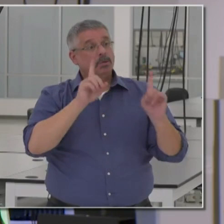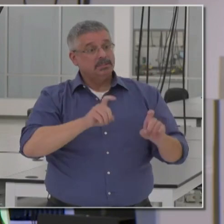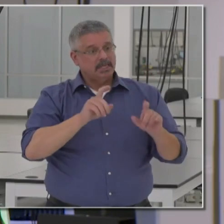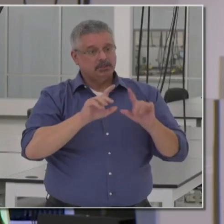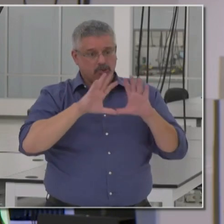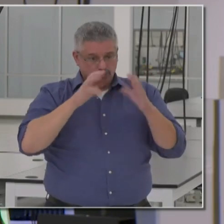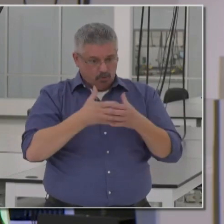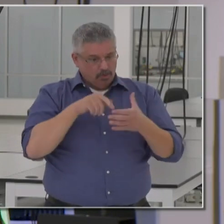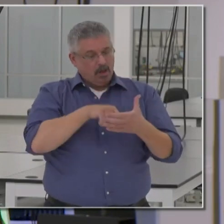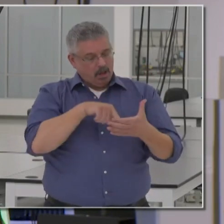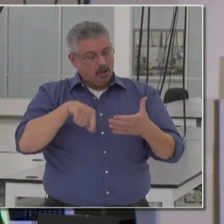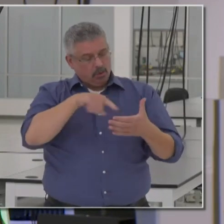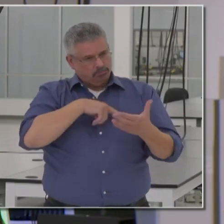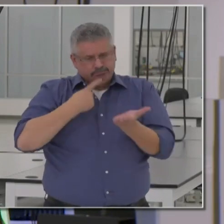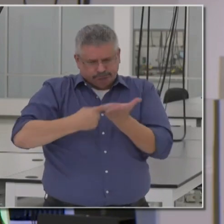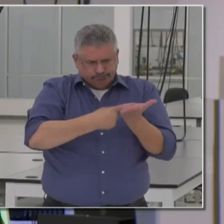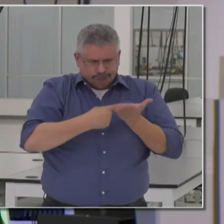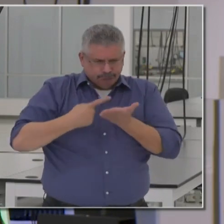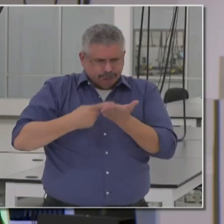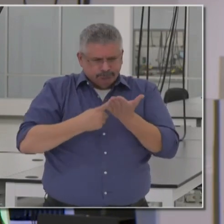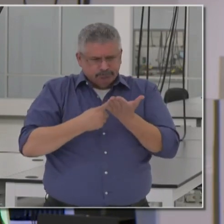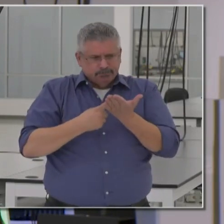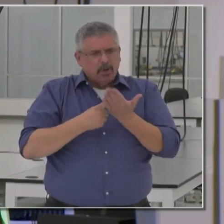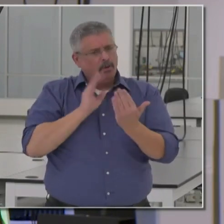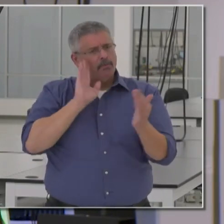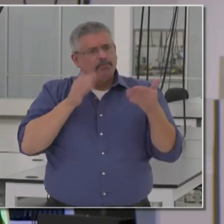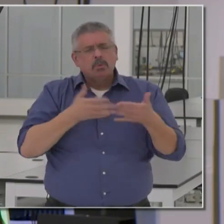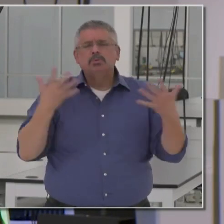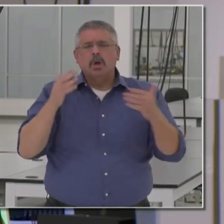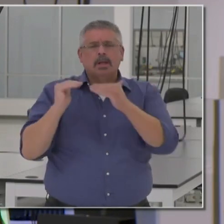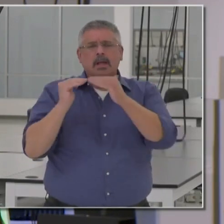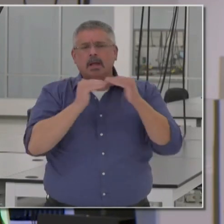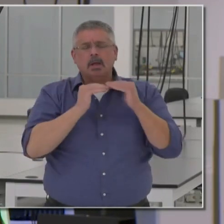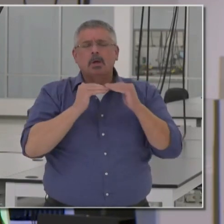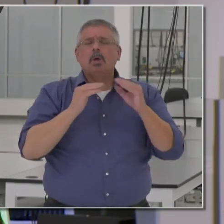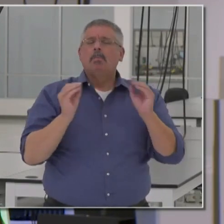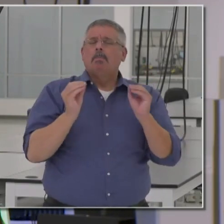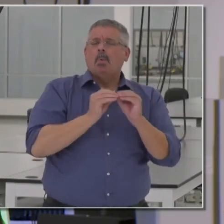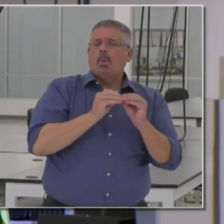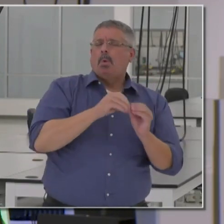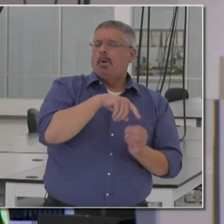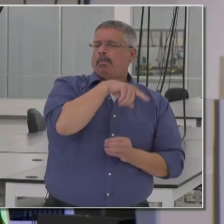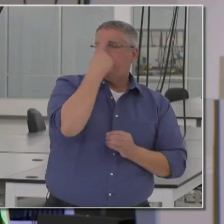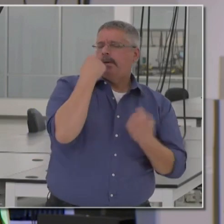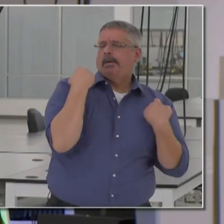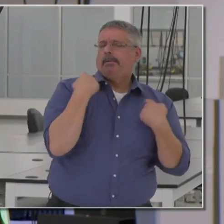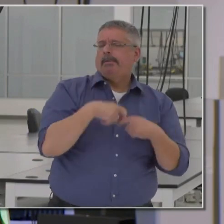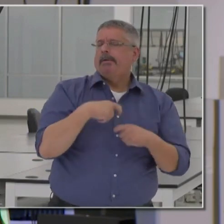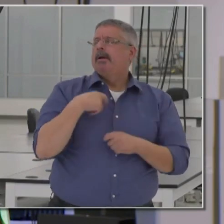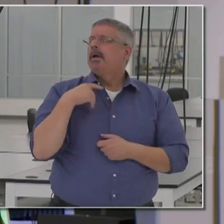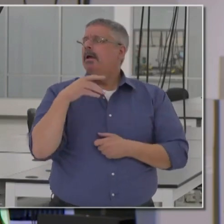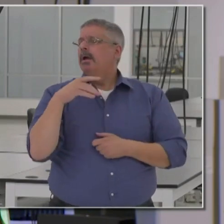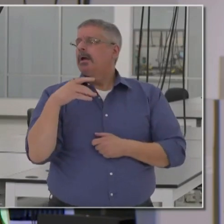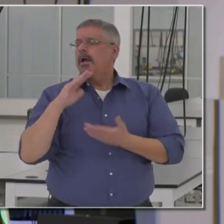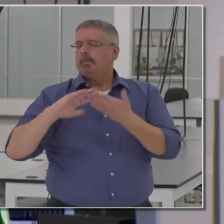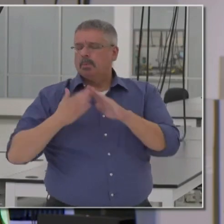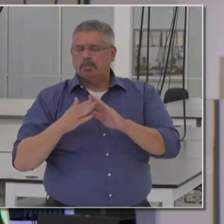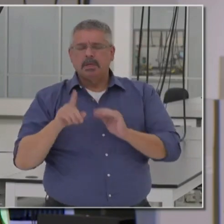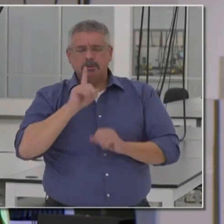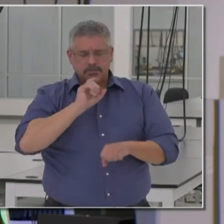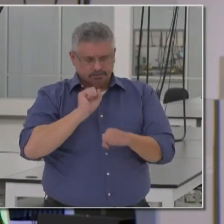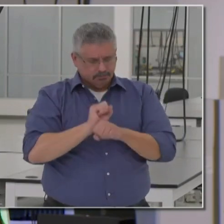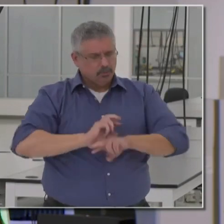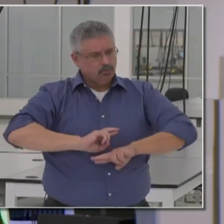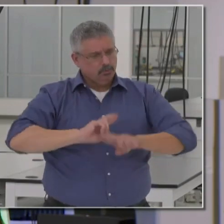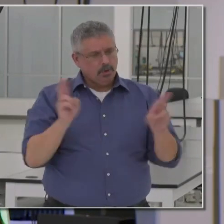force, uh, with a focus on equity and doing more for black and brown communities. And making sure that we were